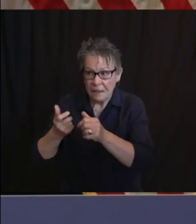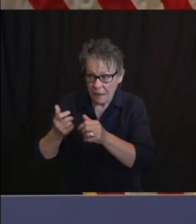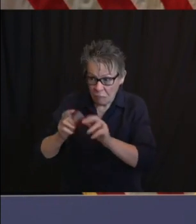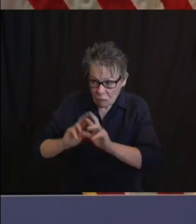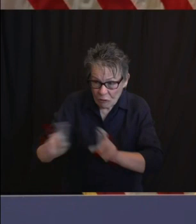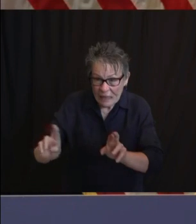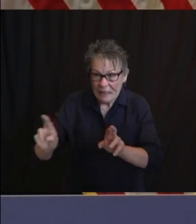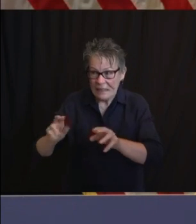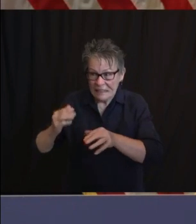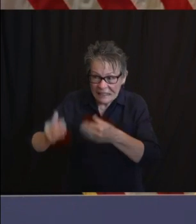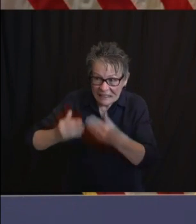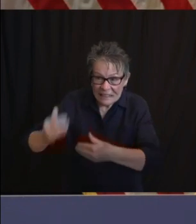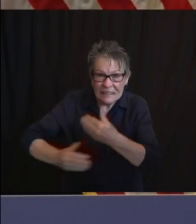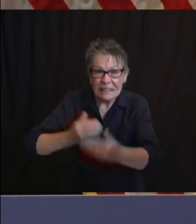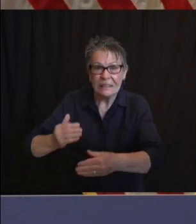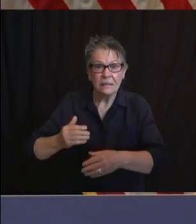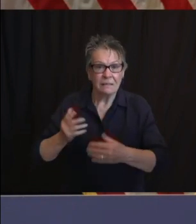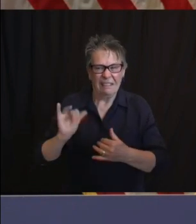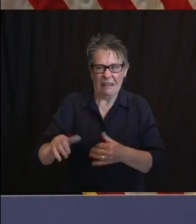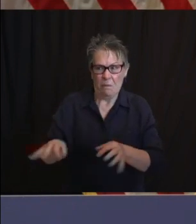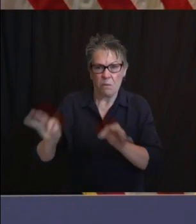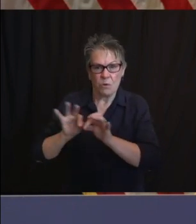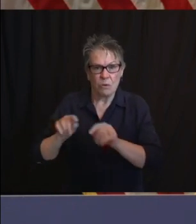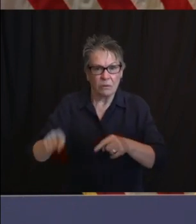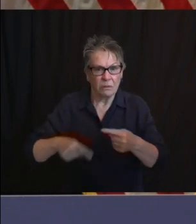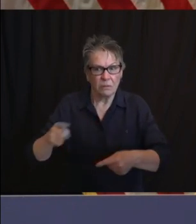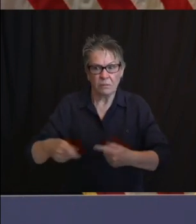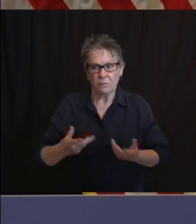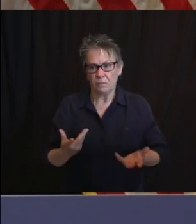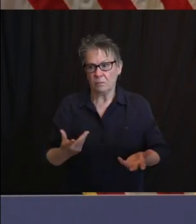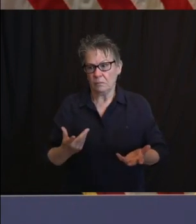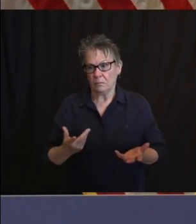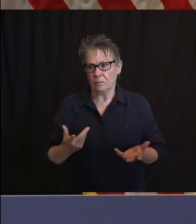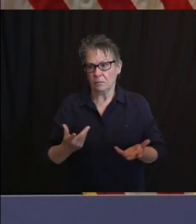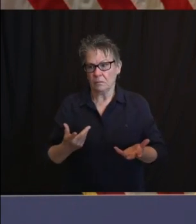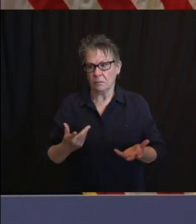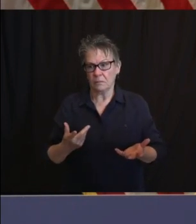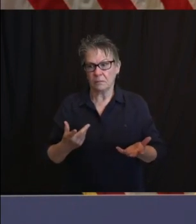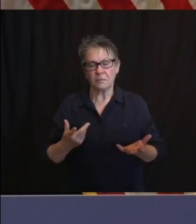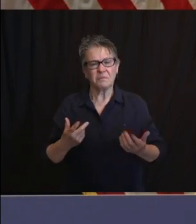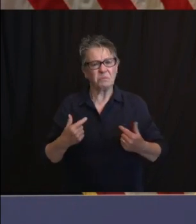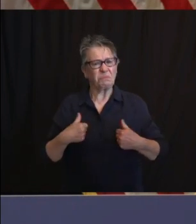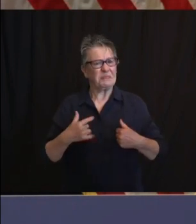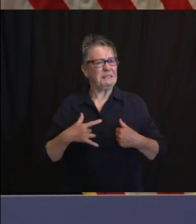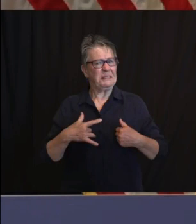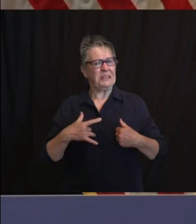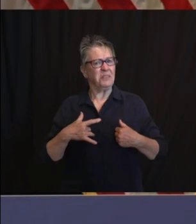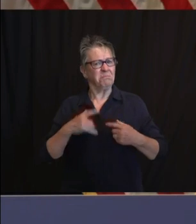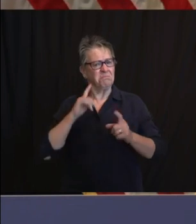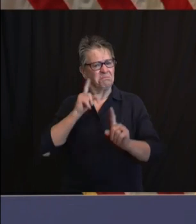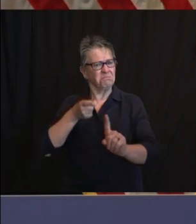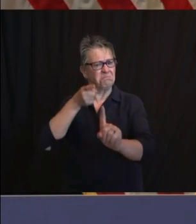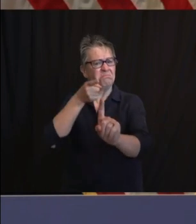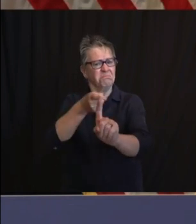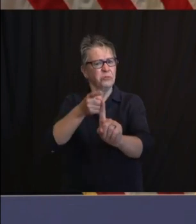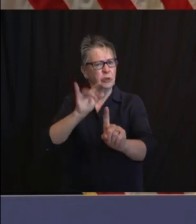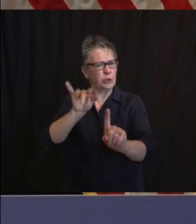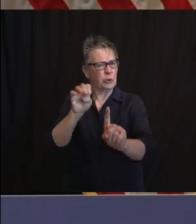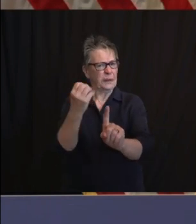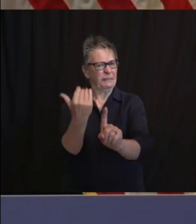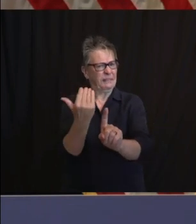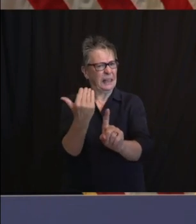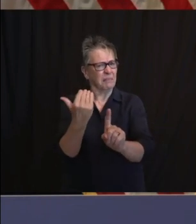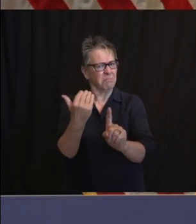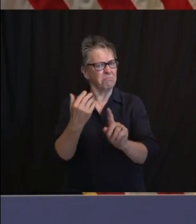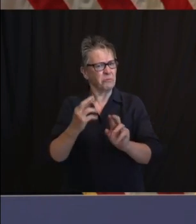resoundingly yes, and that's an important sort of insurance plan, if you will,